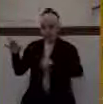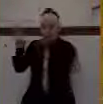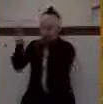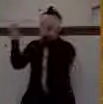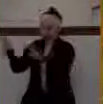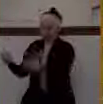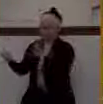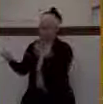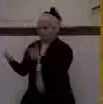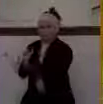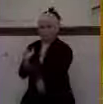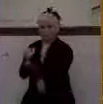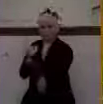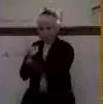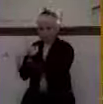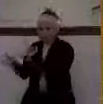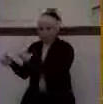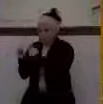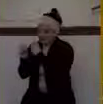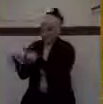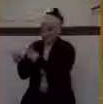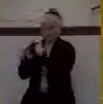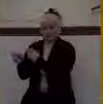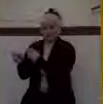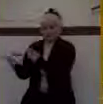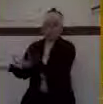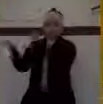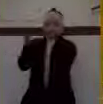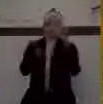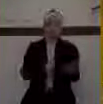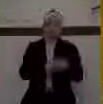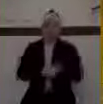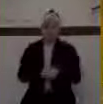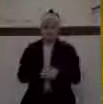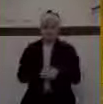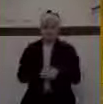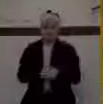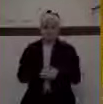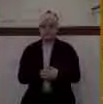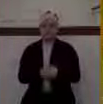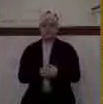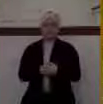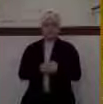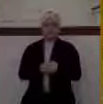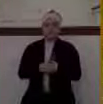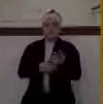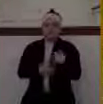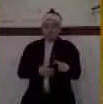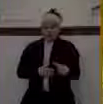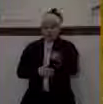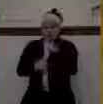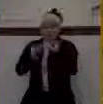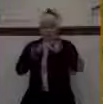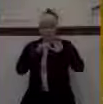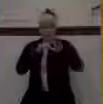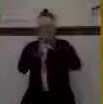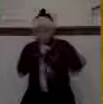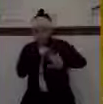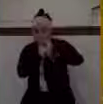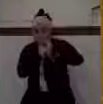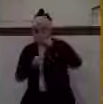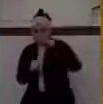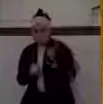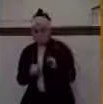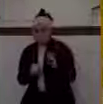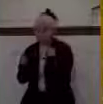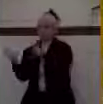all that he took away. He even took away and he took away all of the shields of gold which Solomon